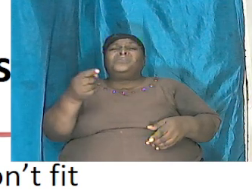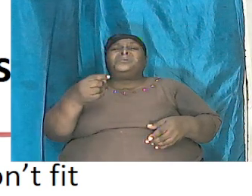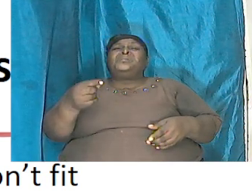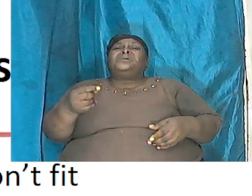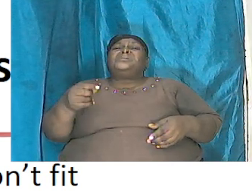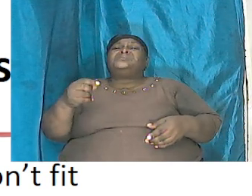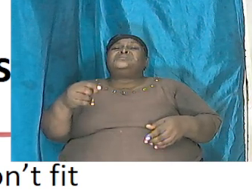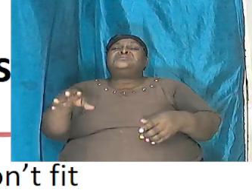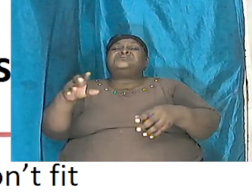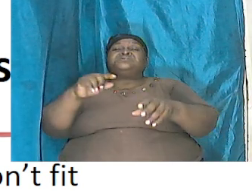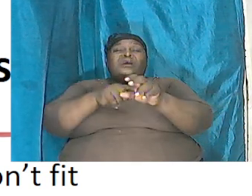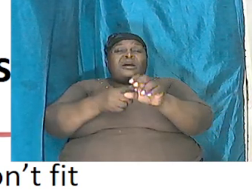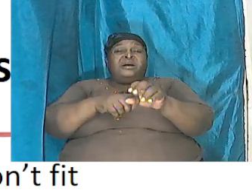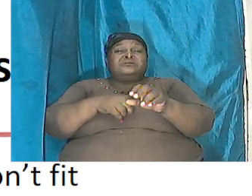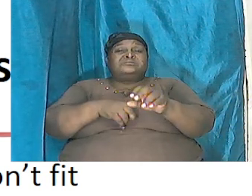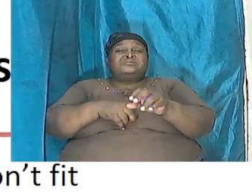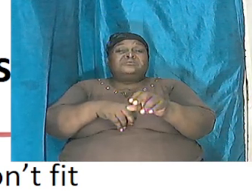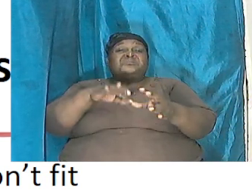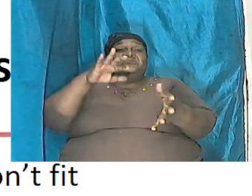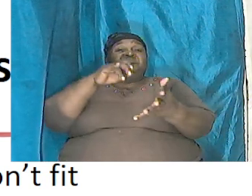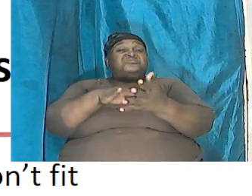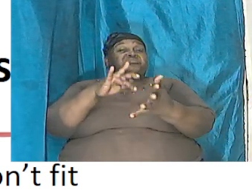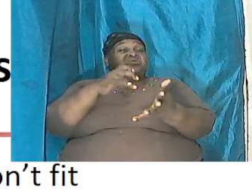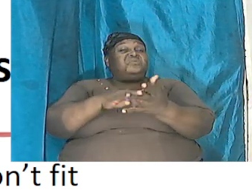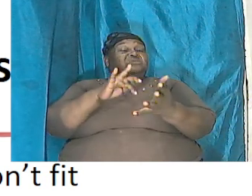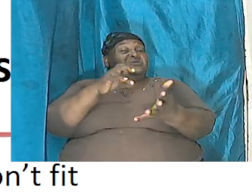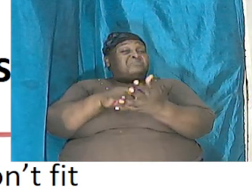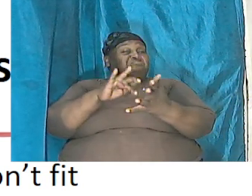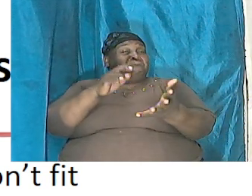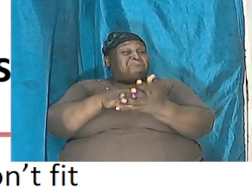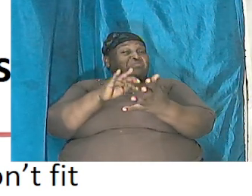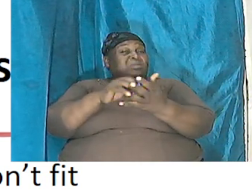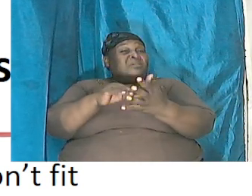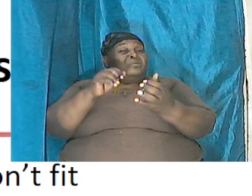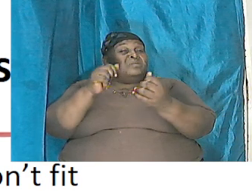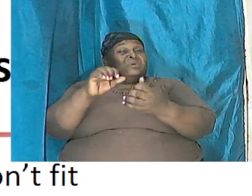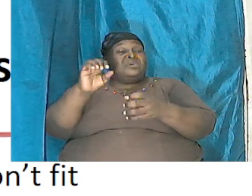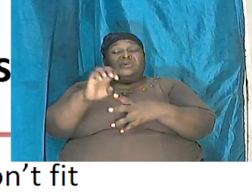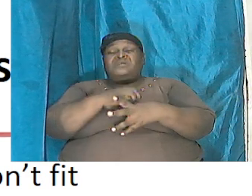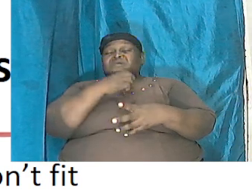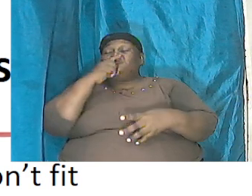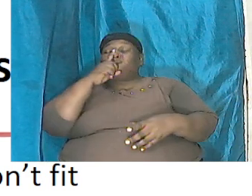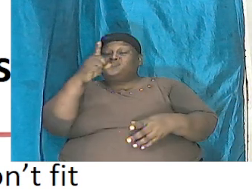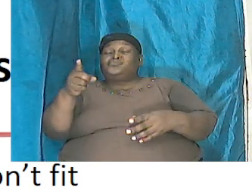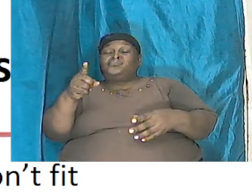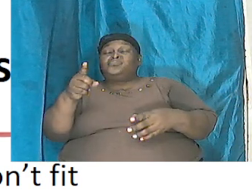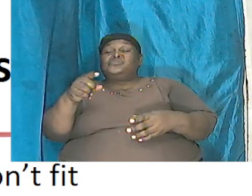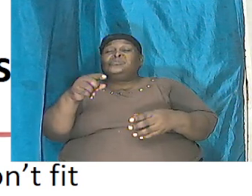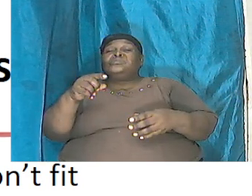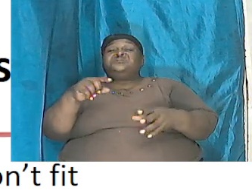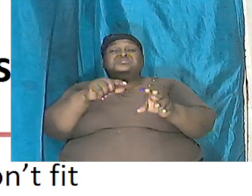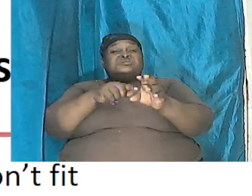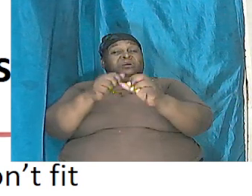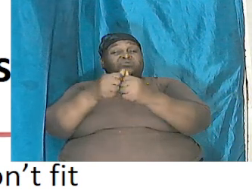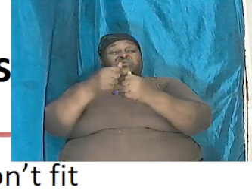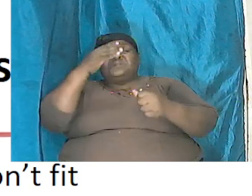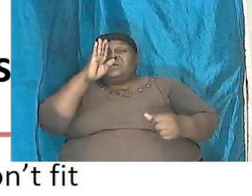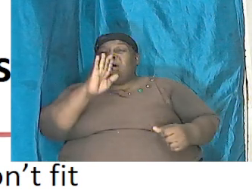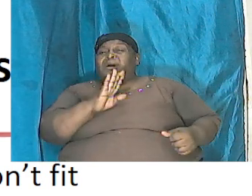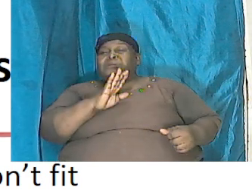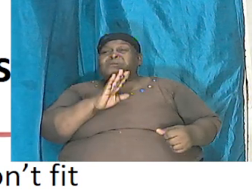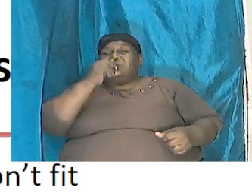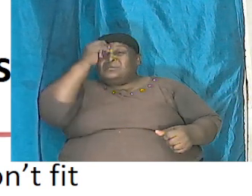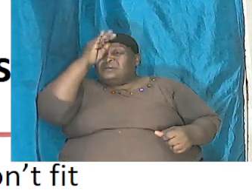with the fact that it starts with God he is the foundation it comes